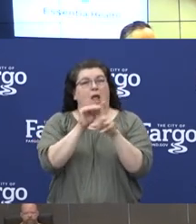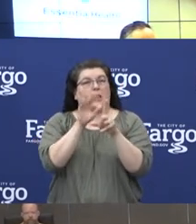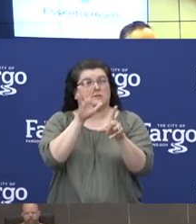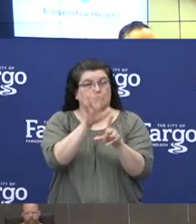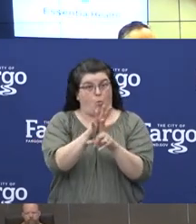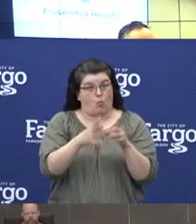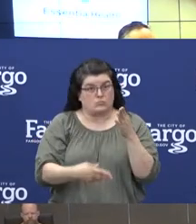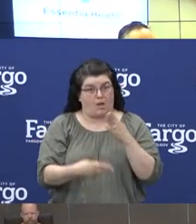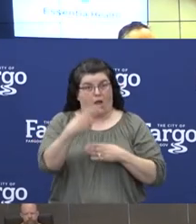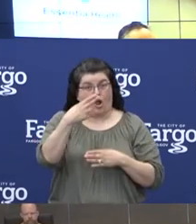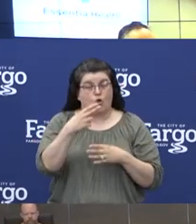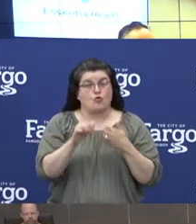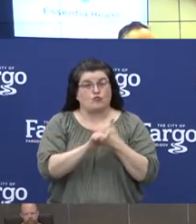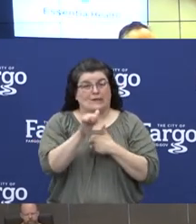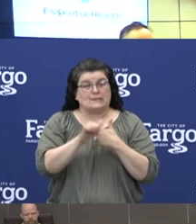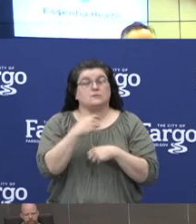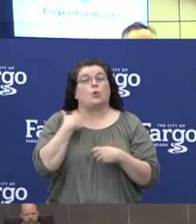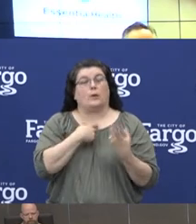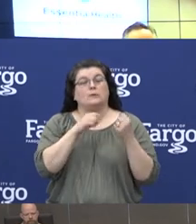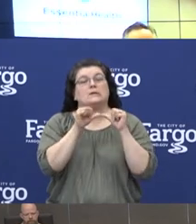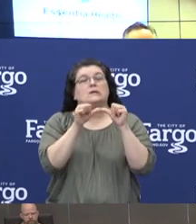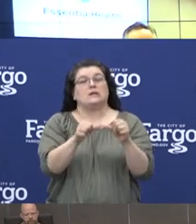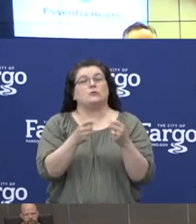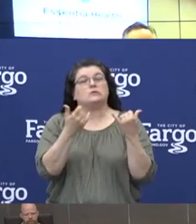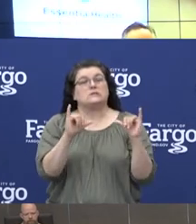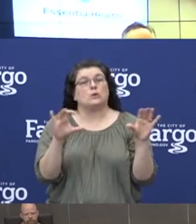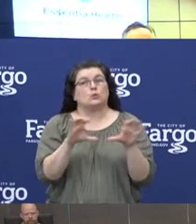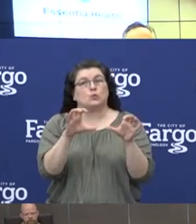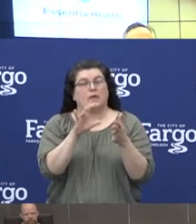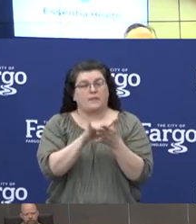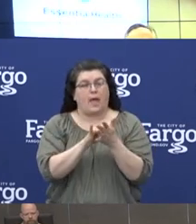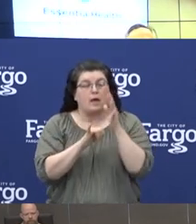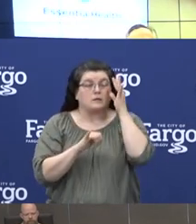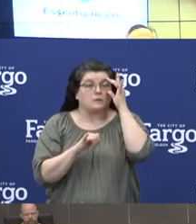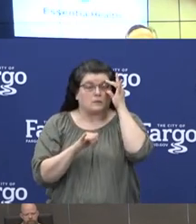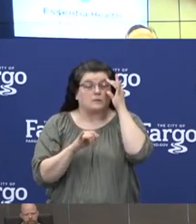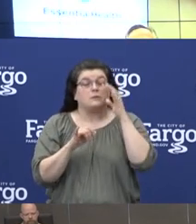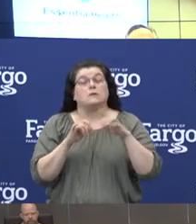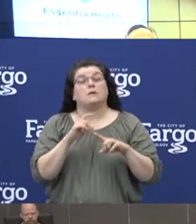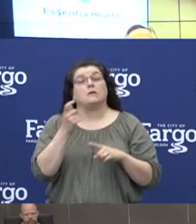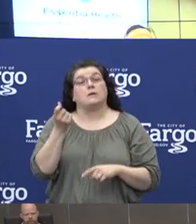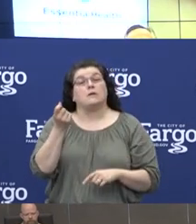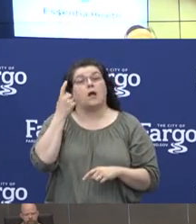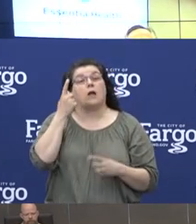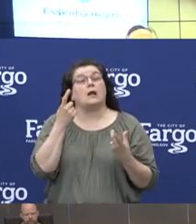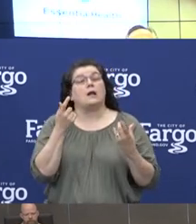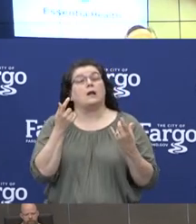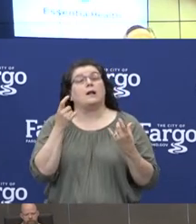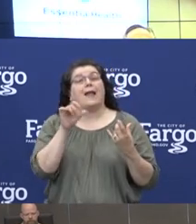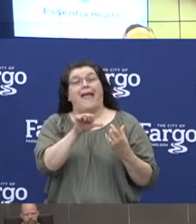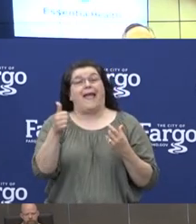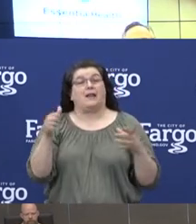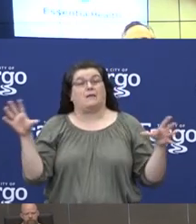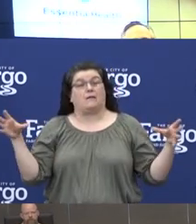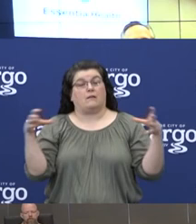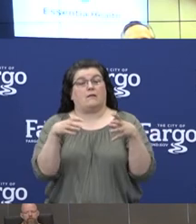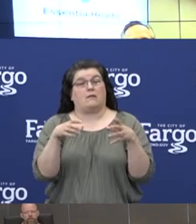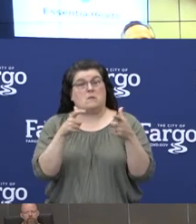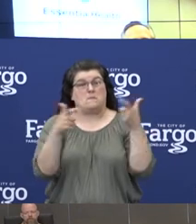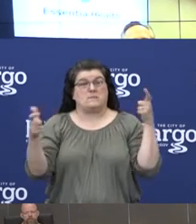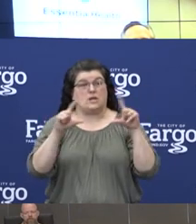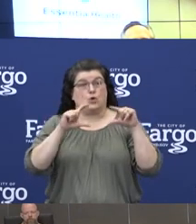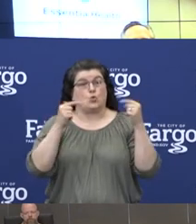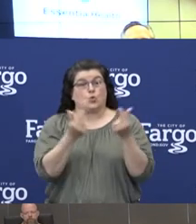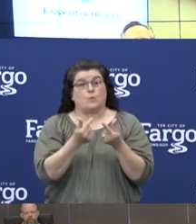for COVID-19, so we will continue with that strategy. That being said, it's important to be aware that any gatherings in large groups